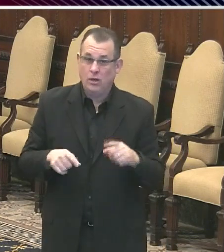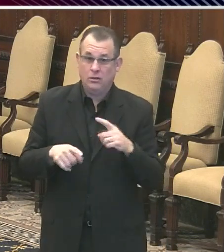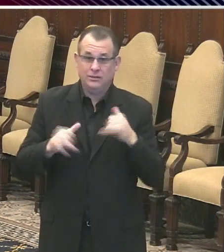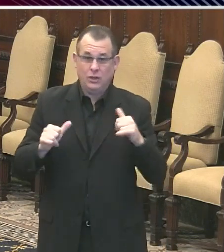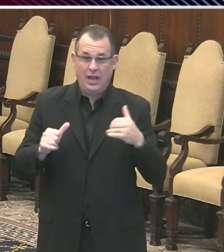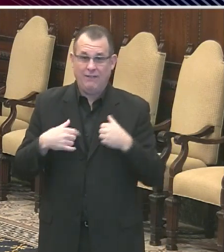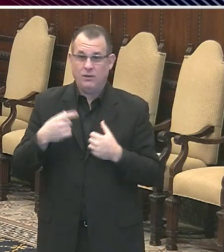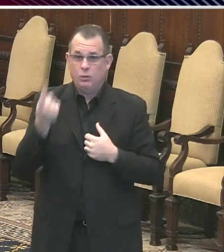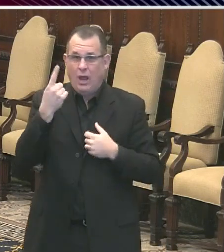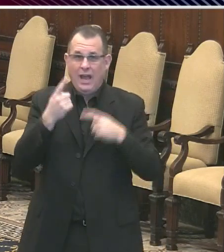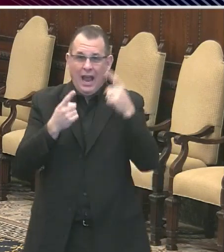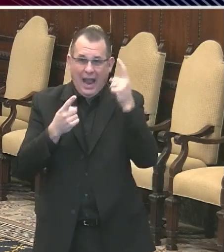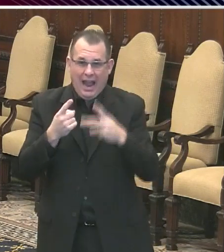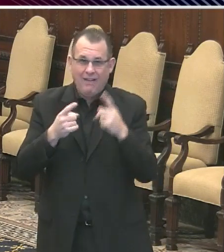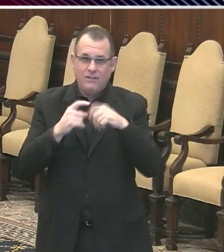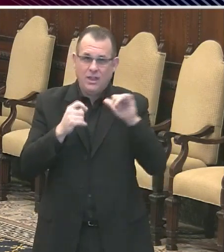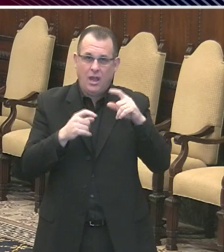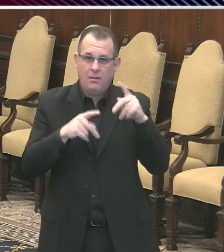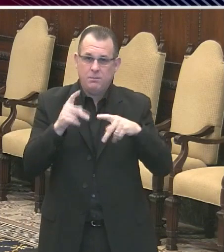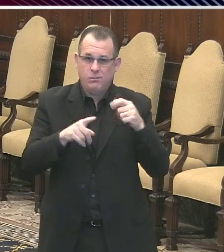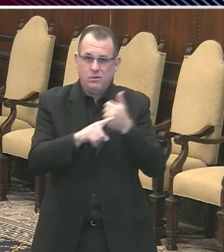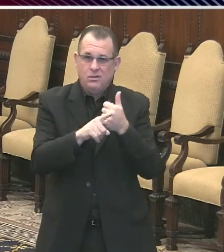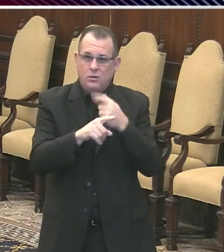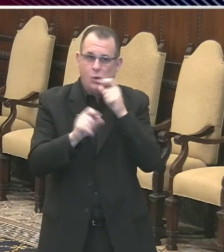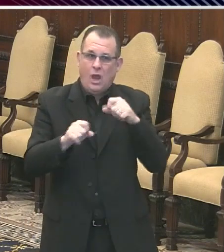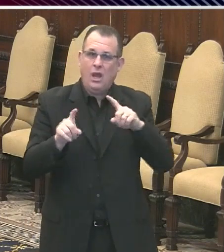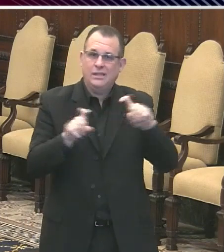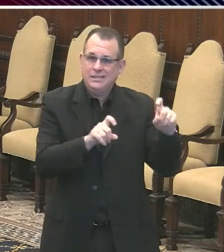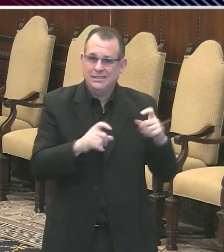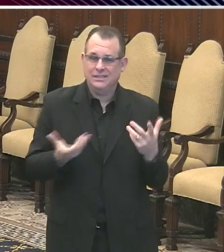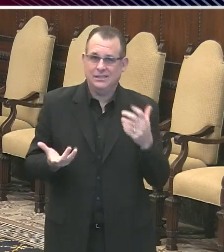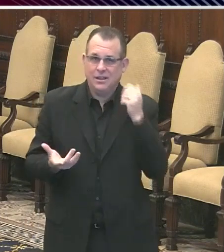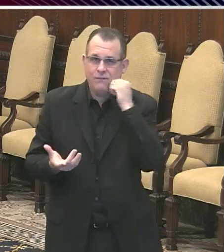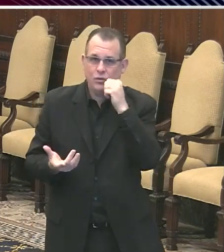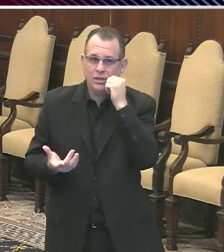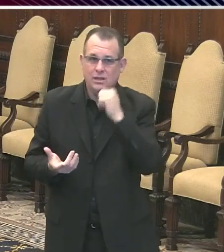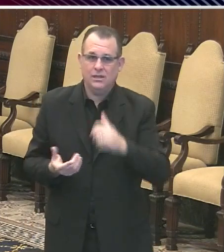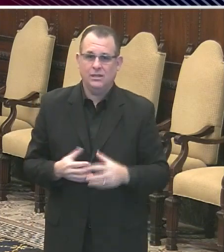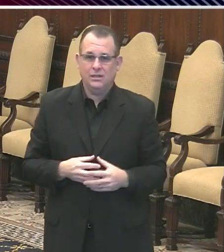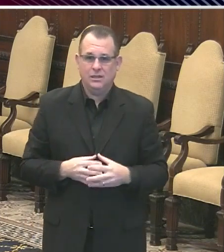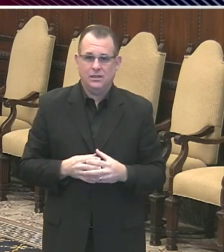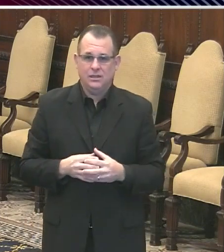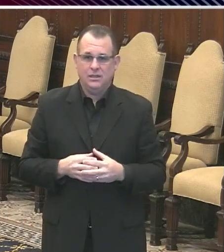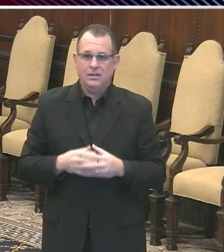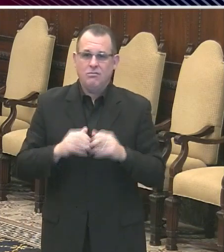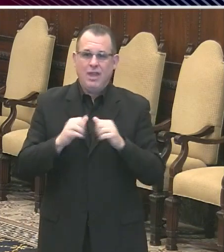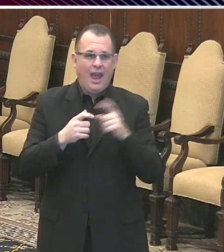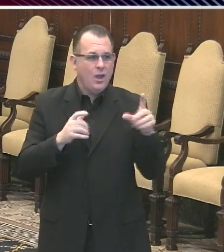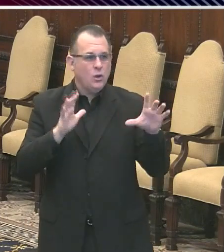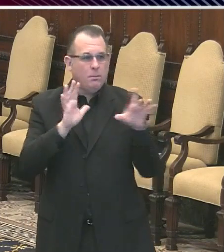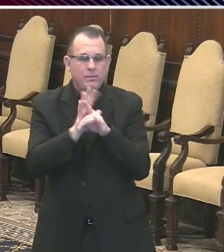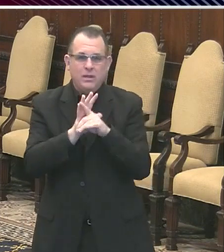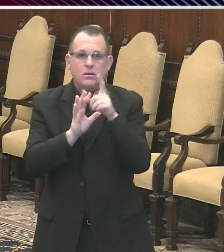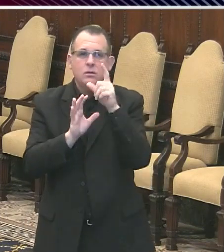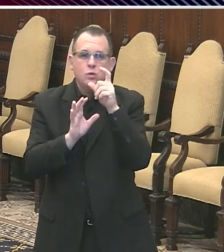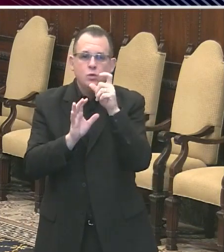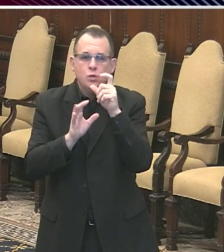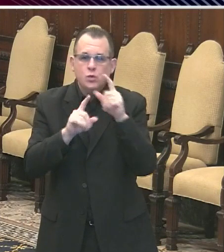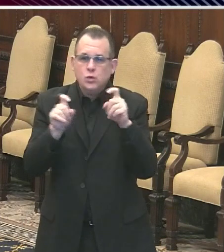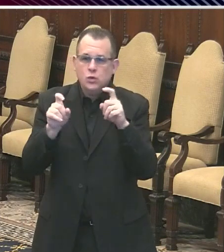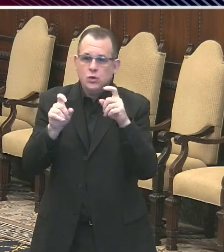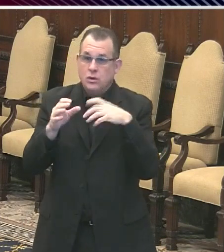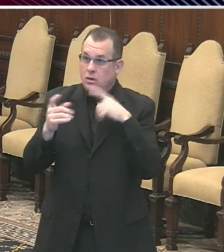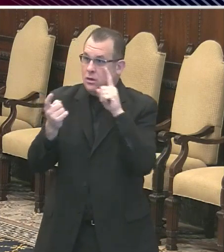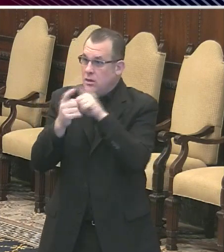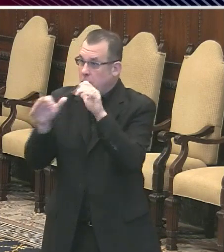who is it we're going to test. Now, we can just choose at random, whoever we happen to see, whoever we bump into in the street. But it's probably smarter for us to